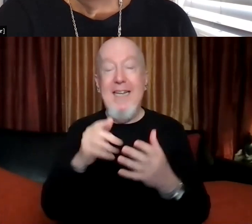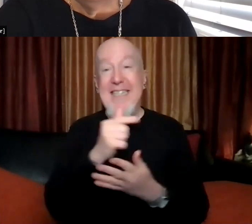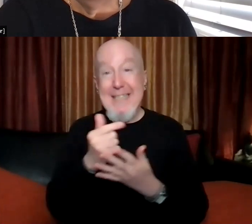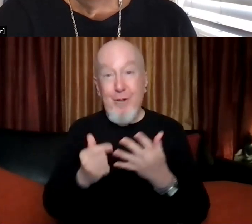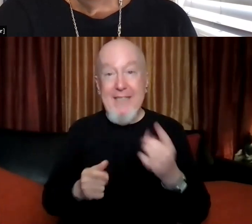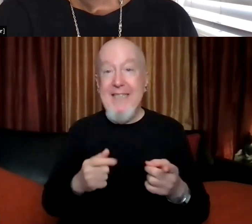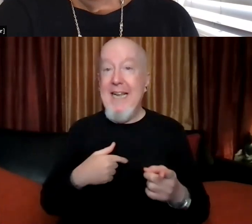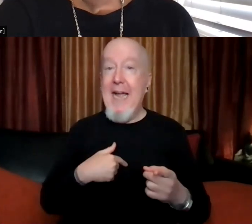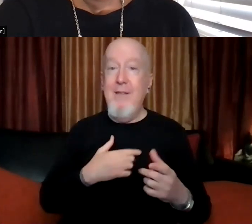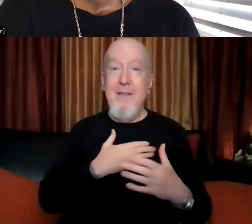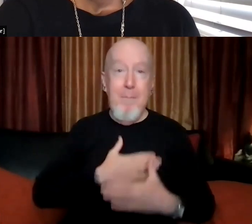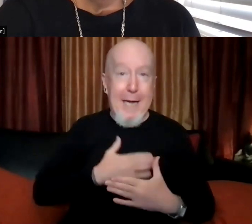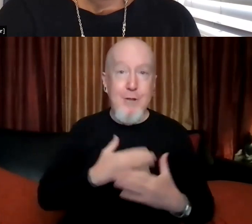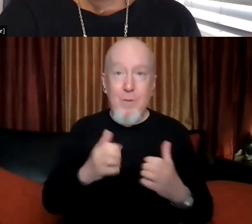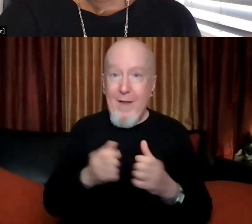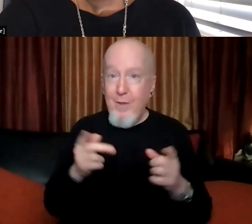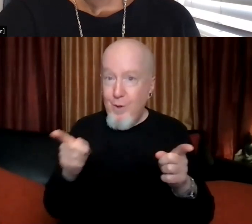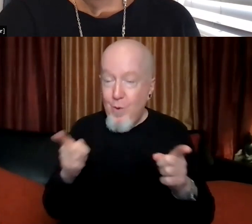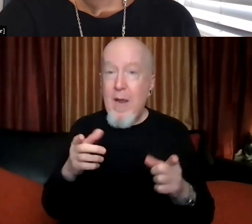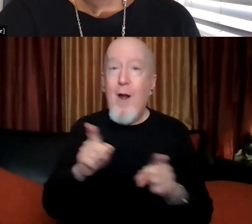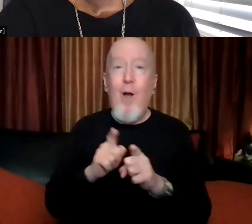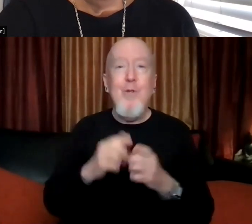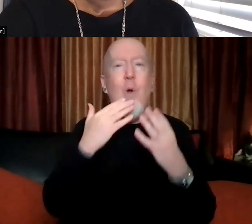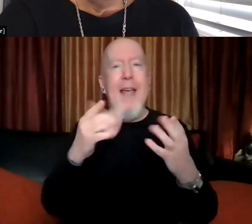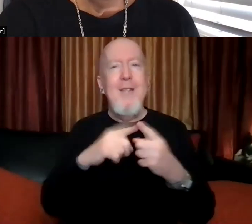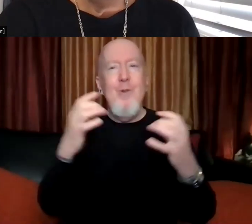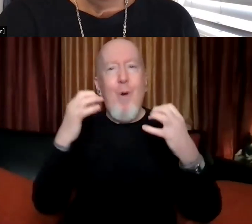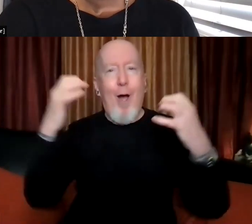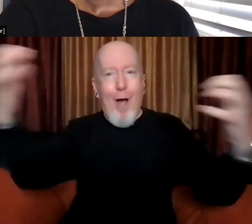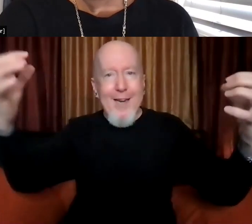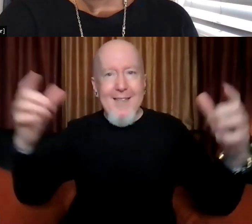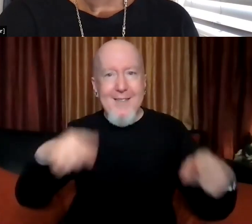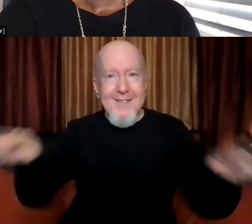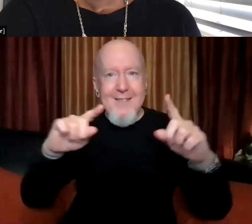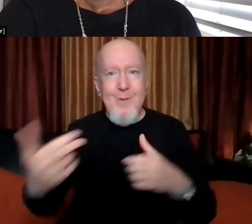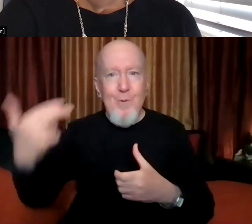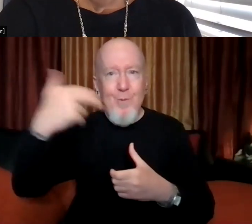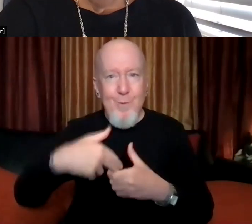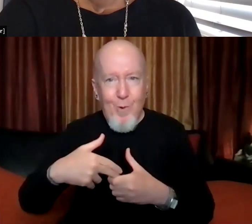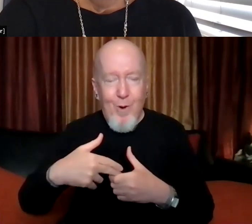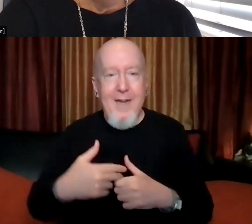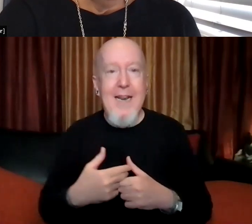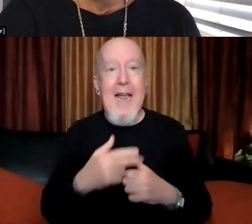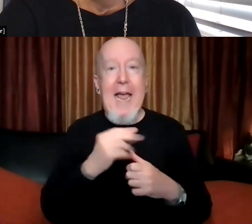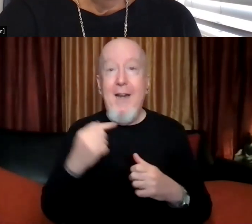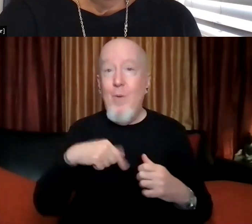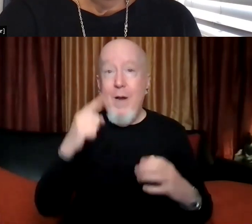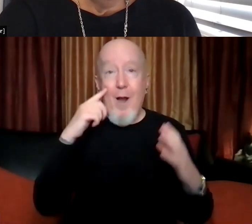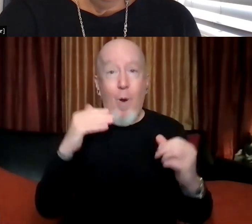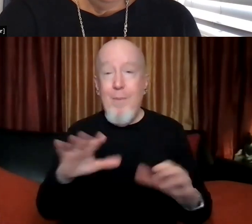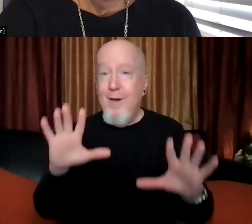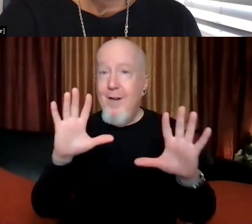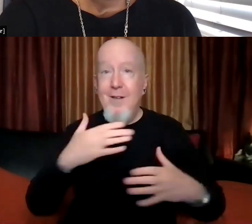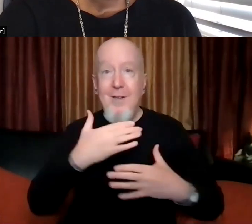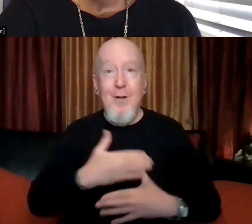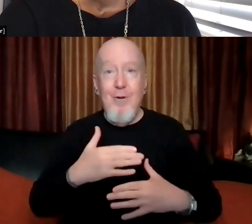here with you both and thanks to the audience as well for joining us and being on the call and, uh, we hope you have a great rest of